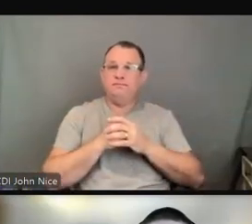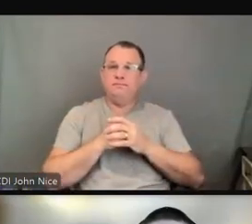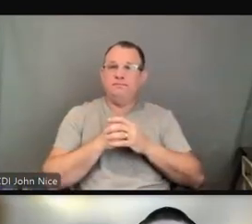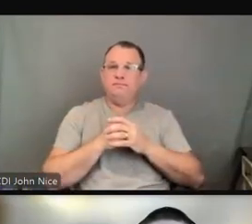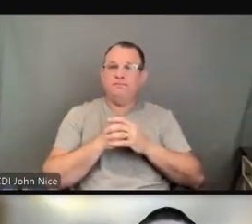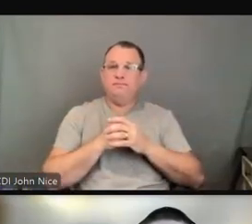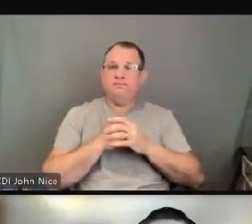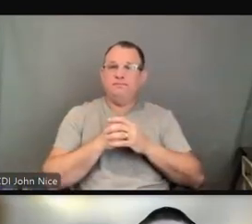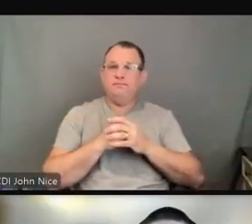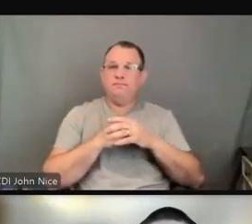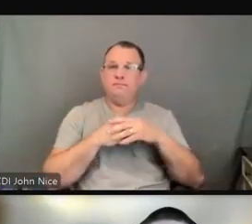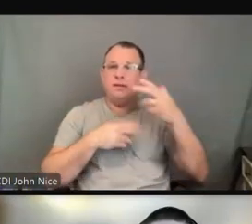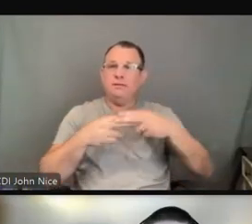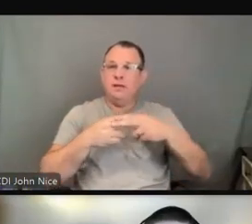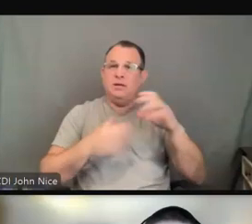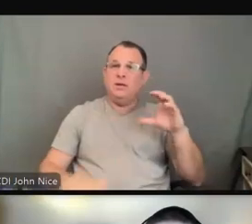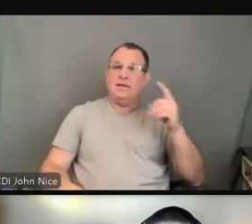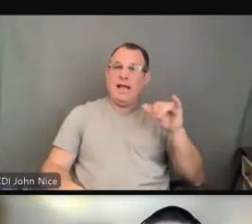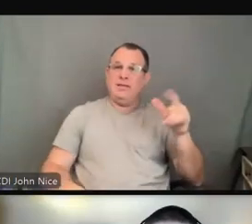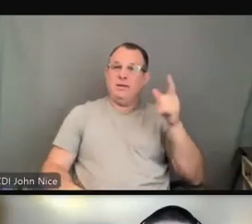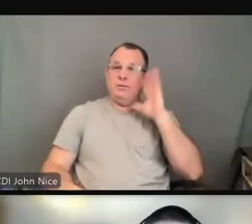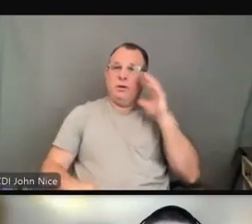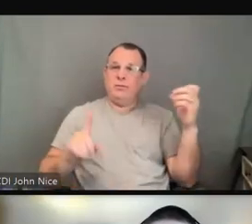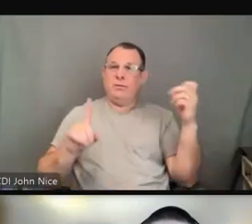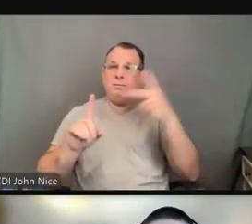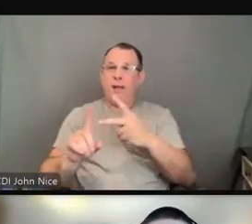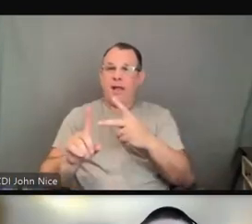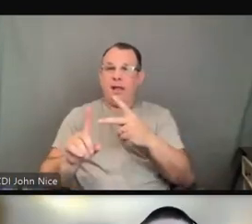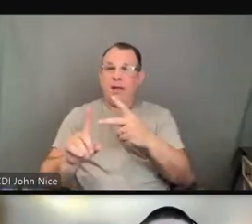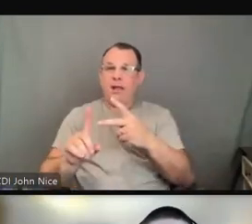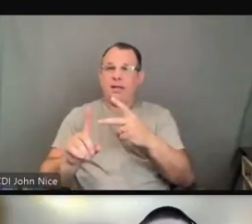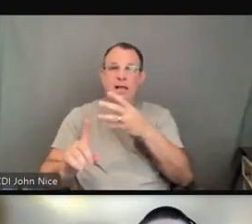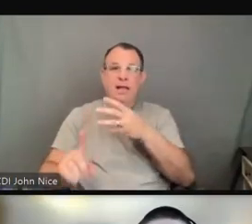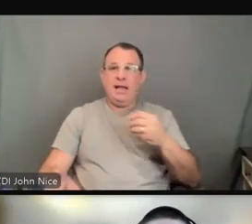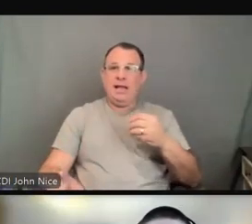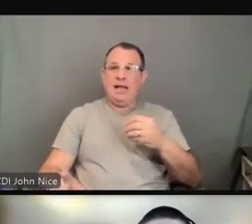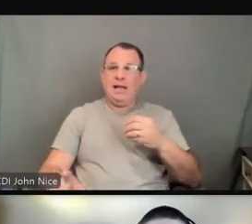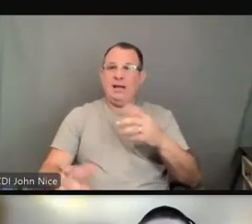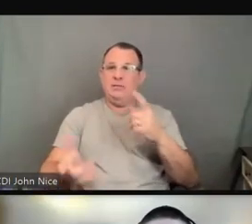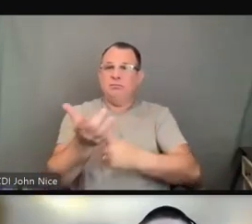Kathy's going to come back on and talk to you a little bit about some resources we have to go.